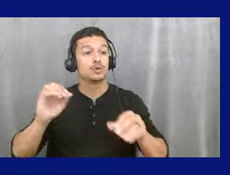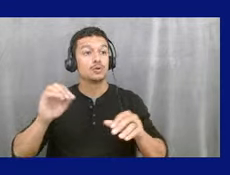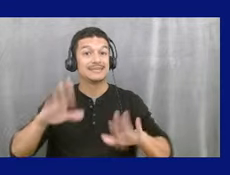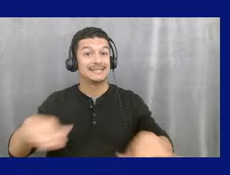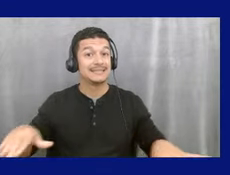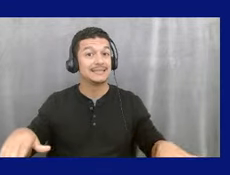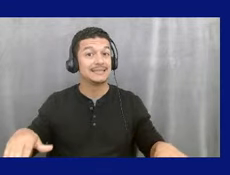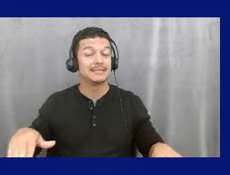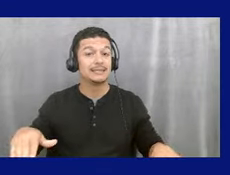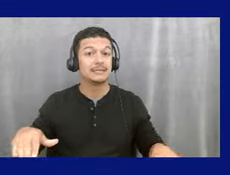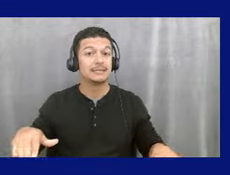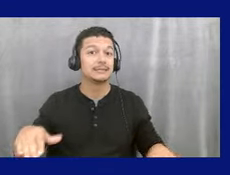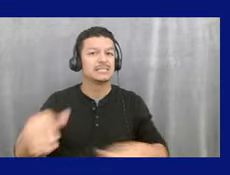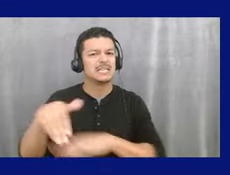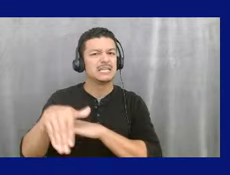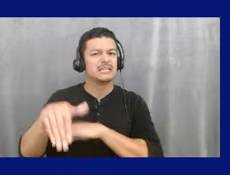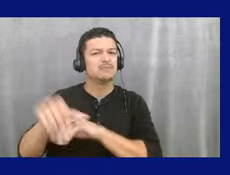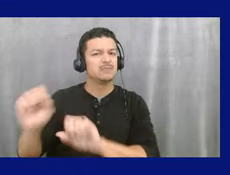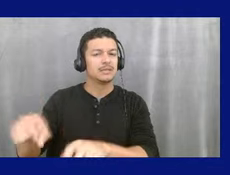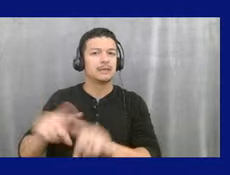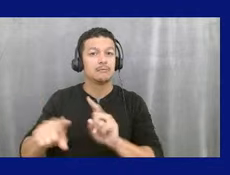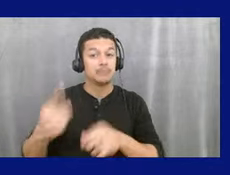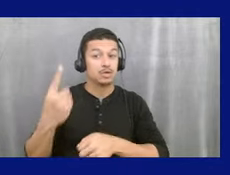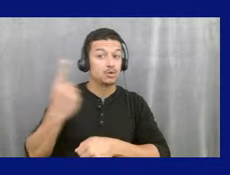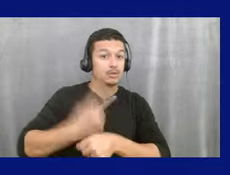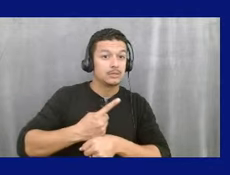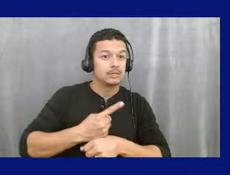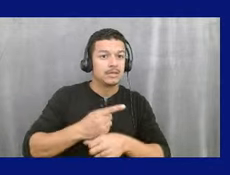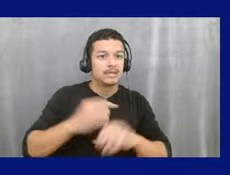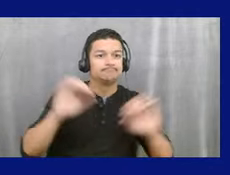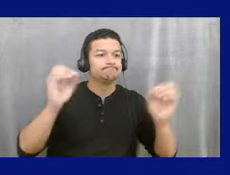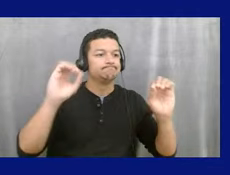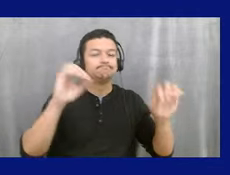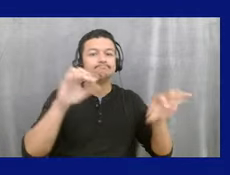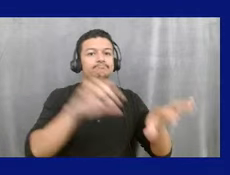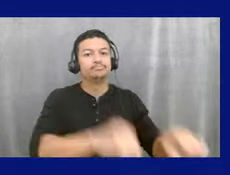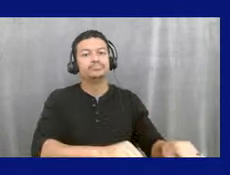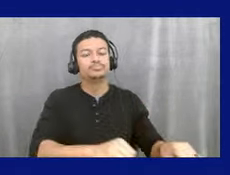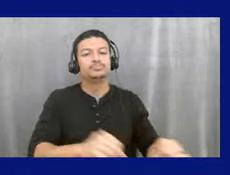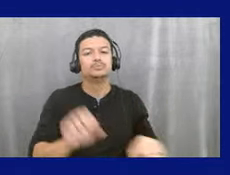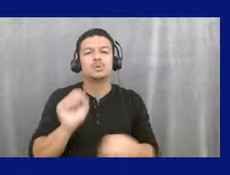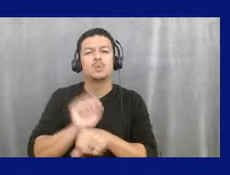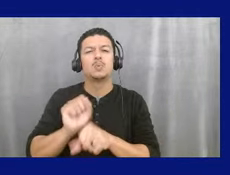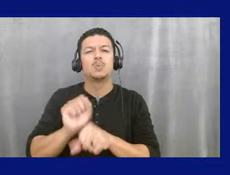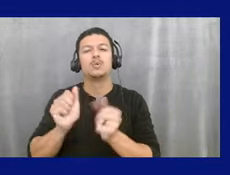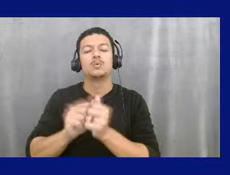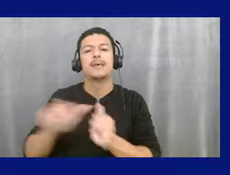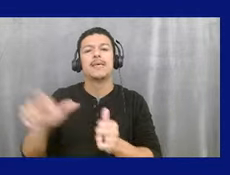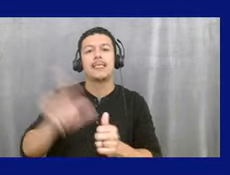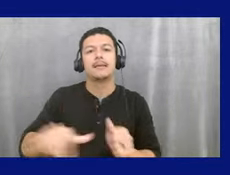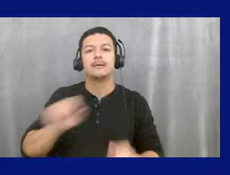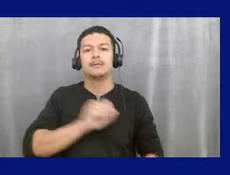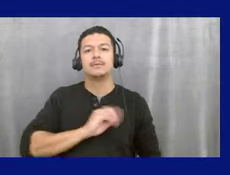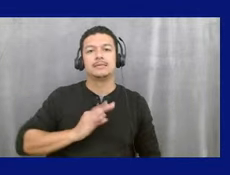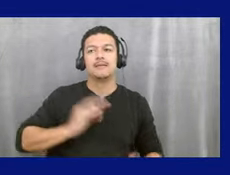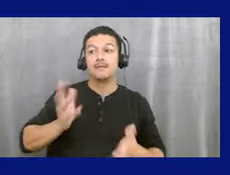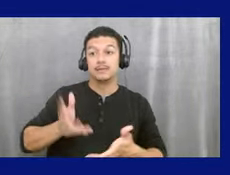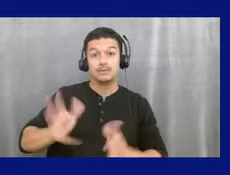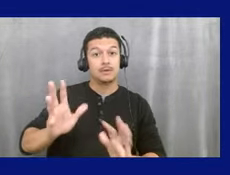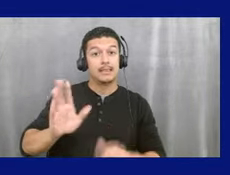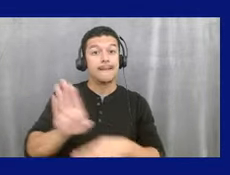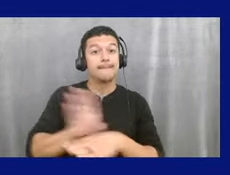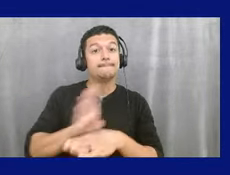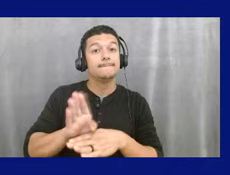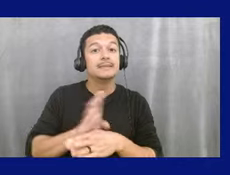utilized while the kids are in school. So we're working with our library staff, um, to allow businesses and individuals to utilize that